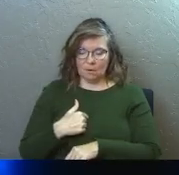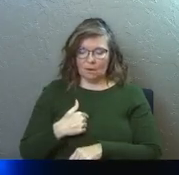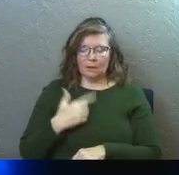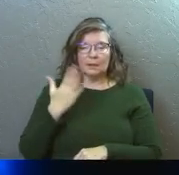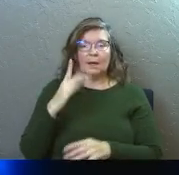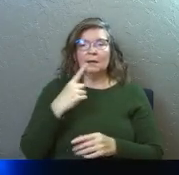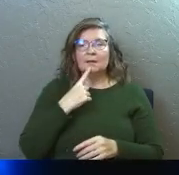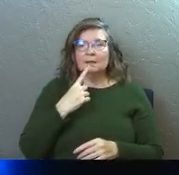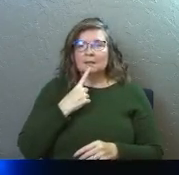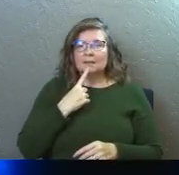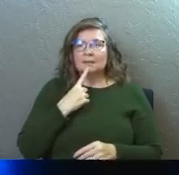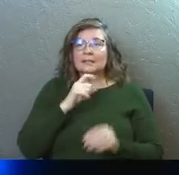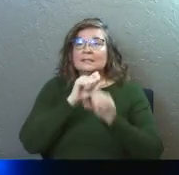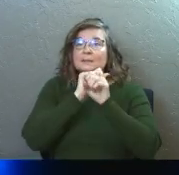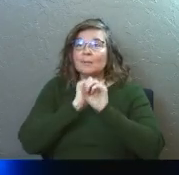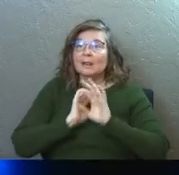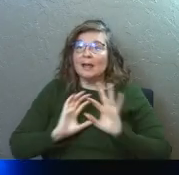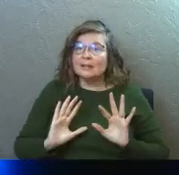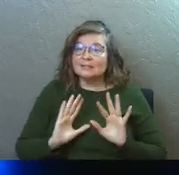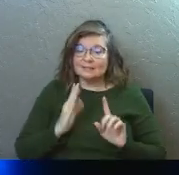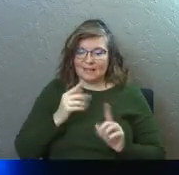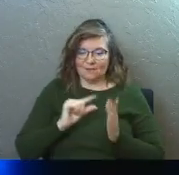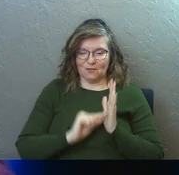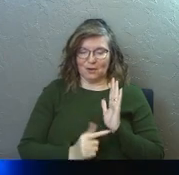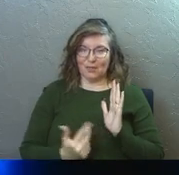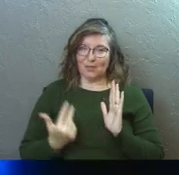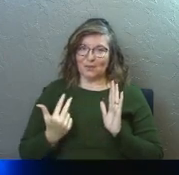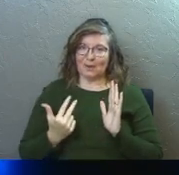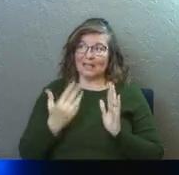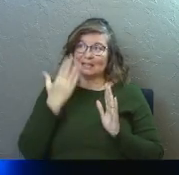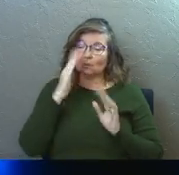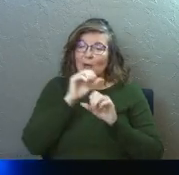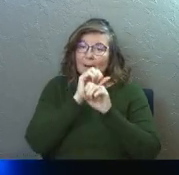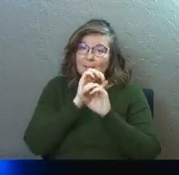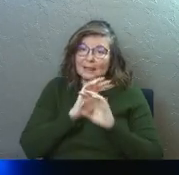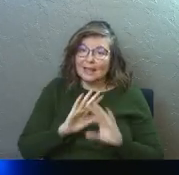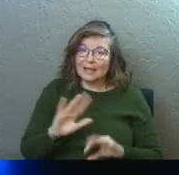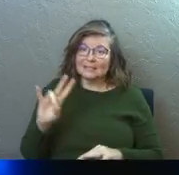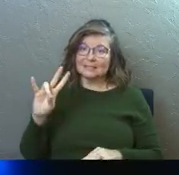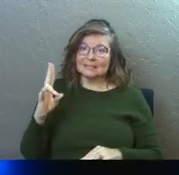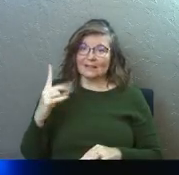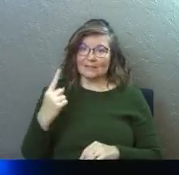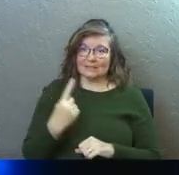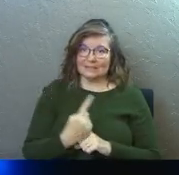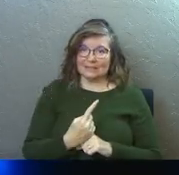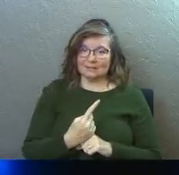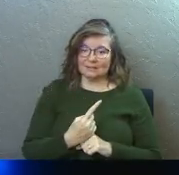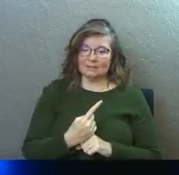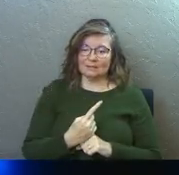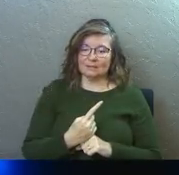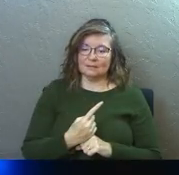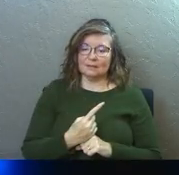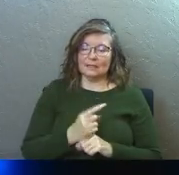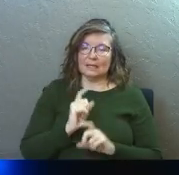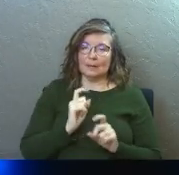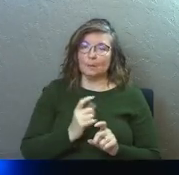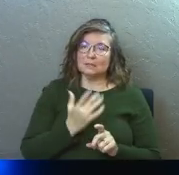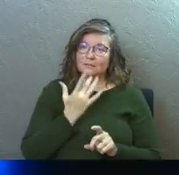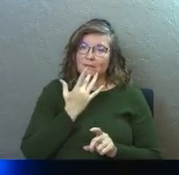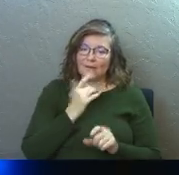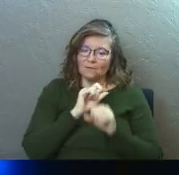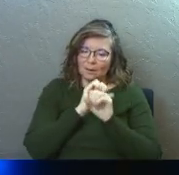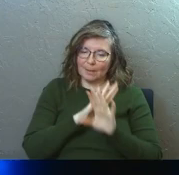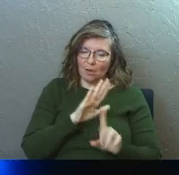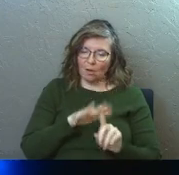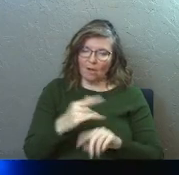that God says it is blessed, right there in verse 3. So God blessed the seventh day. God places favor and blessing